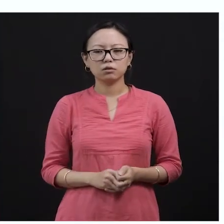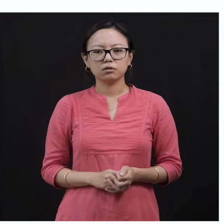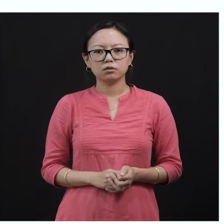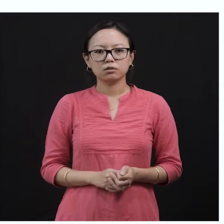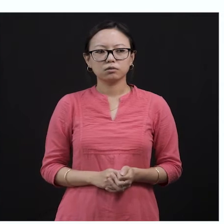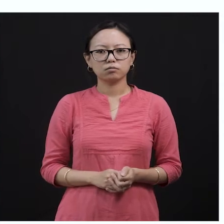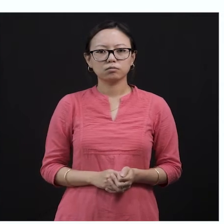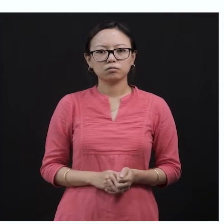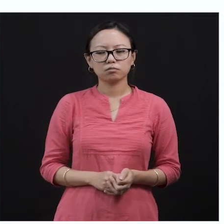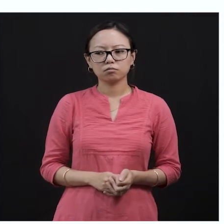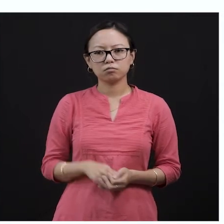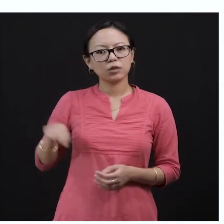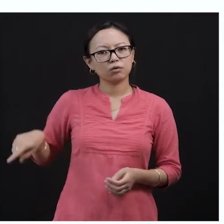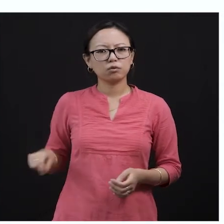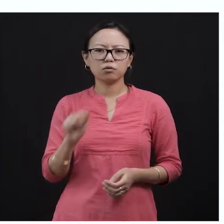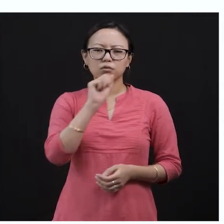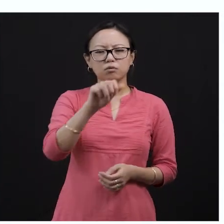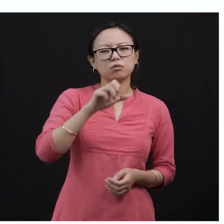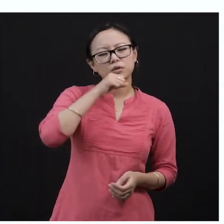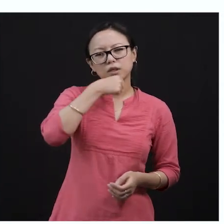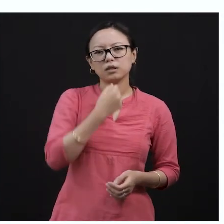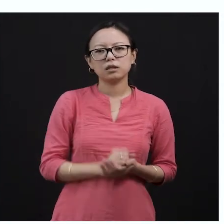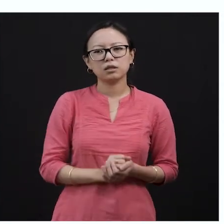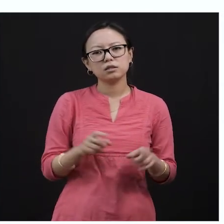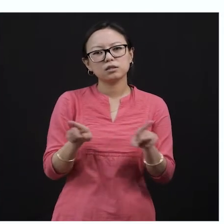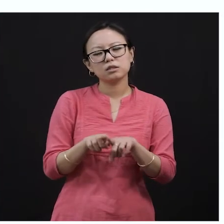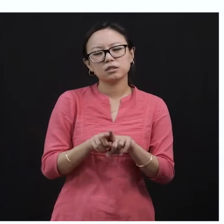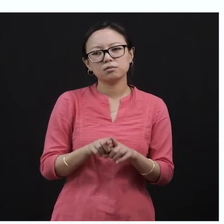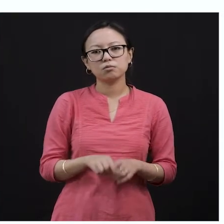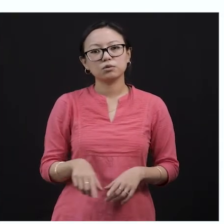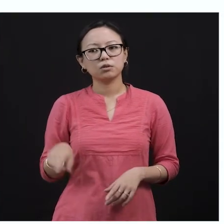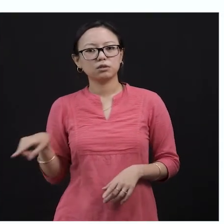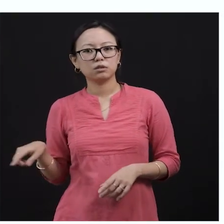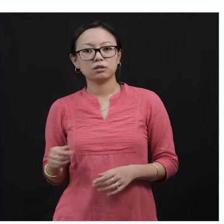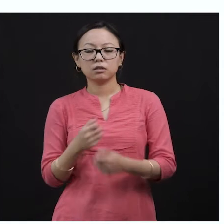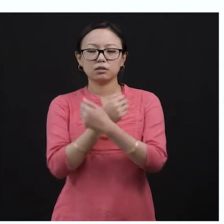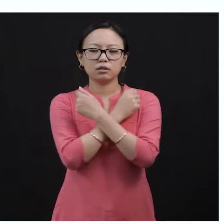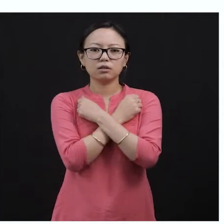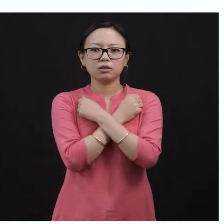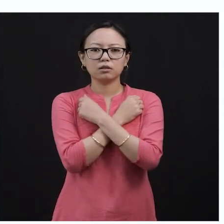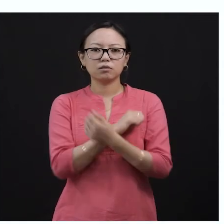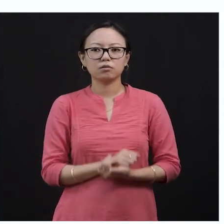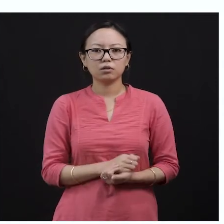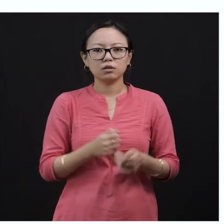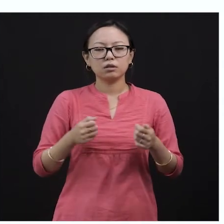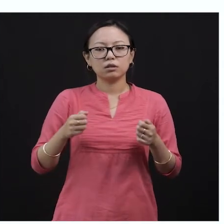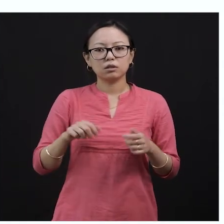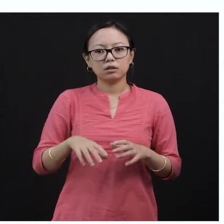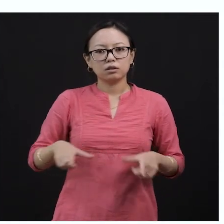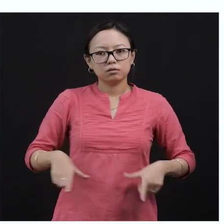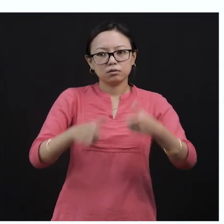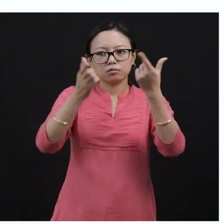is a boy of your age, so I'm sure he would love to go to another branch, and then he would sit there and watch things, right?